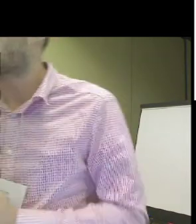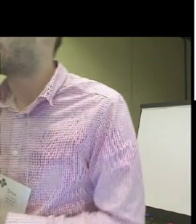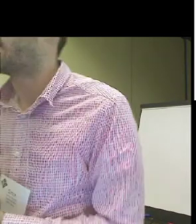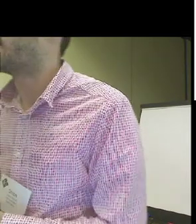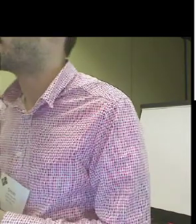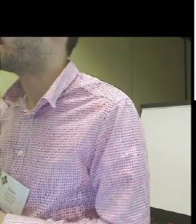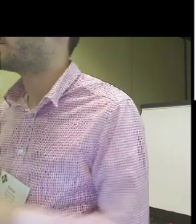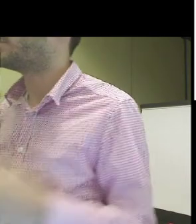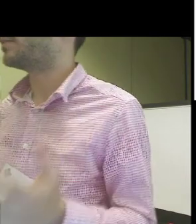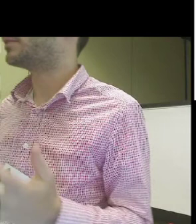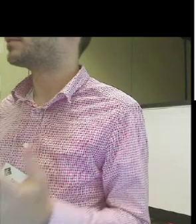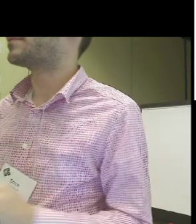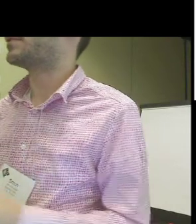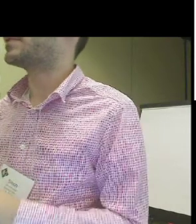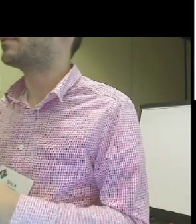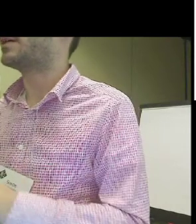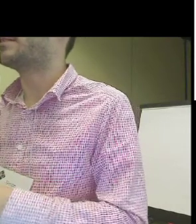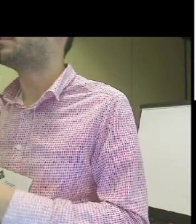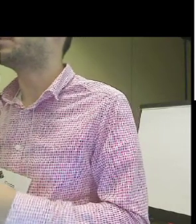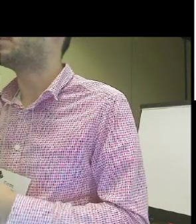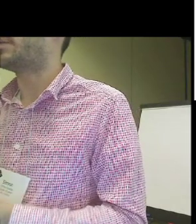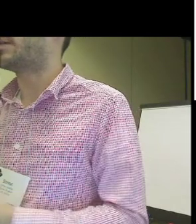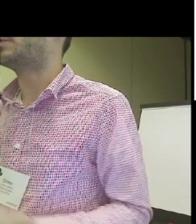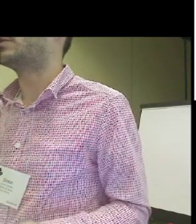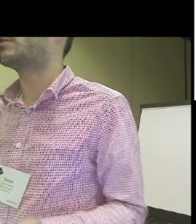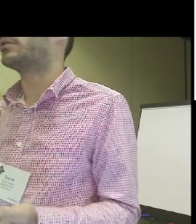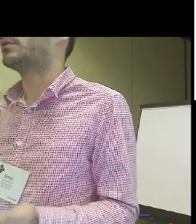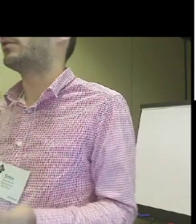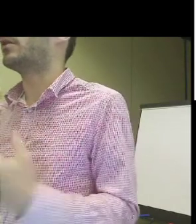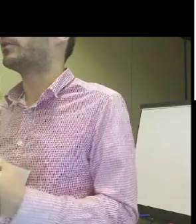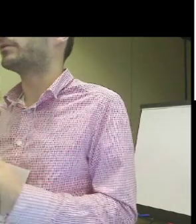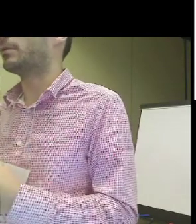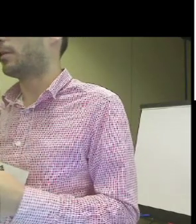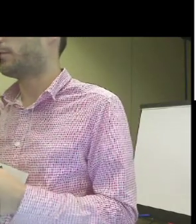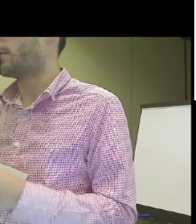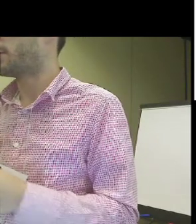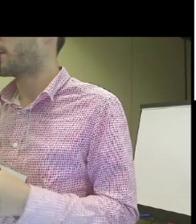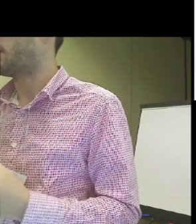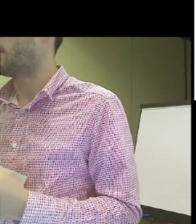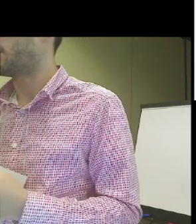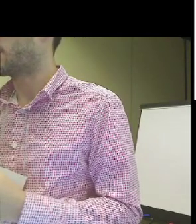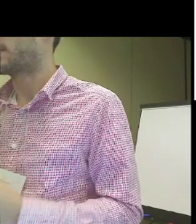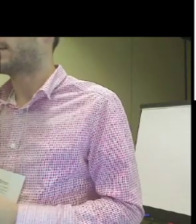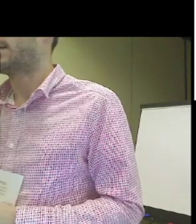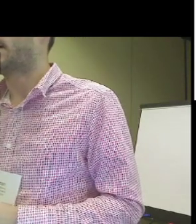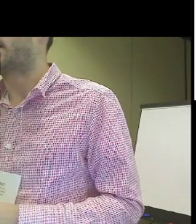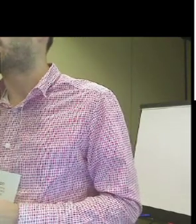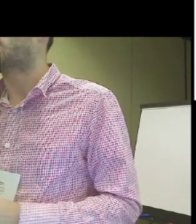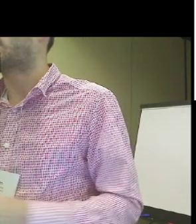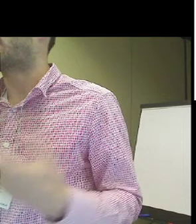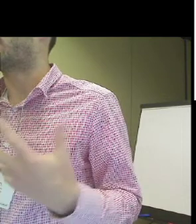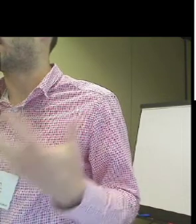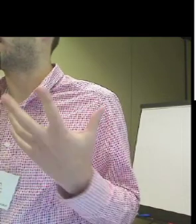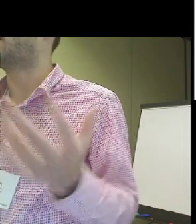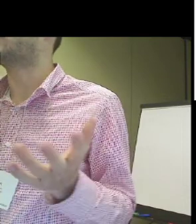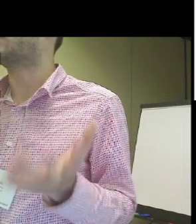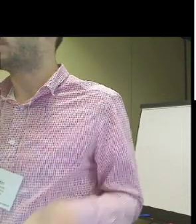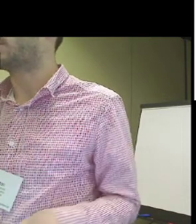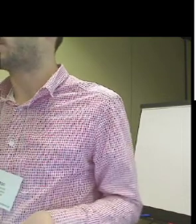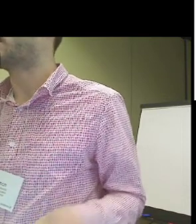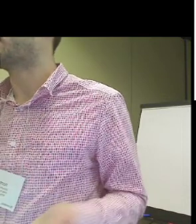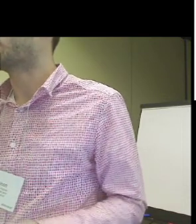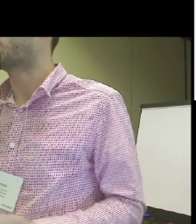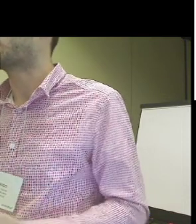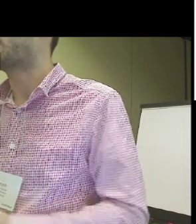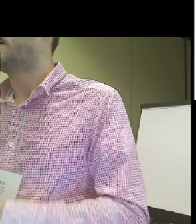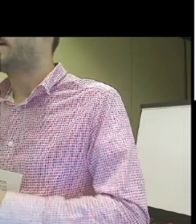that these are all the difficulties faced by deaf people, but then we also learned a lot from these experiences. And especially on visual